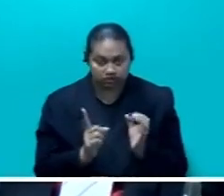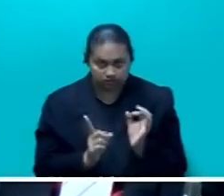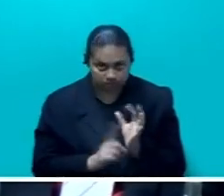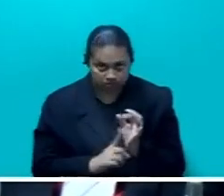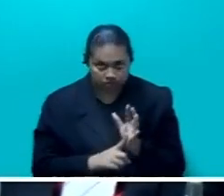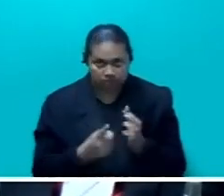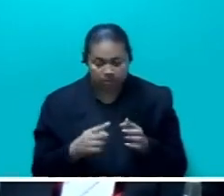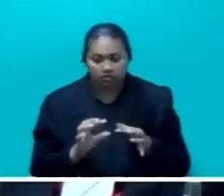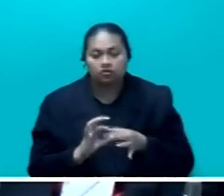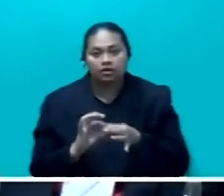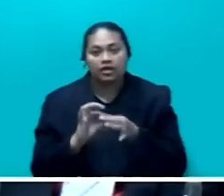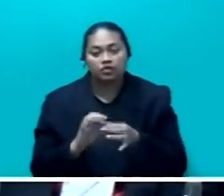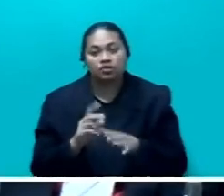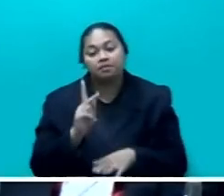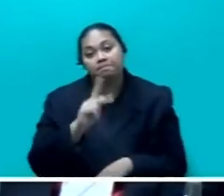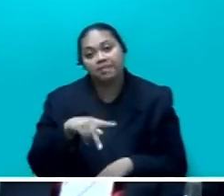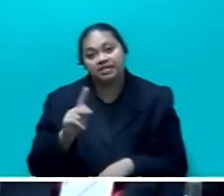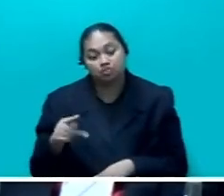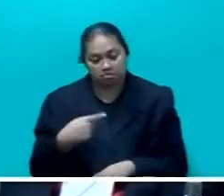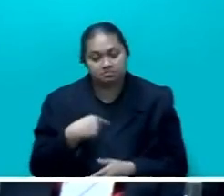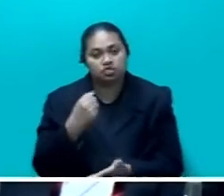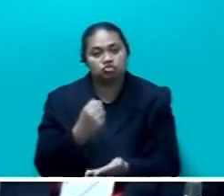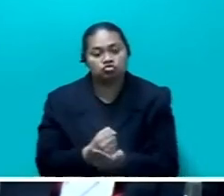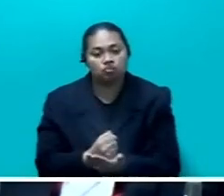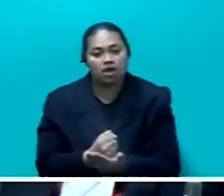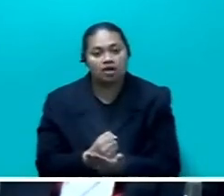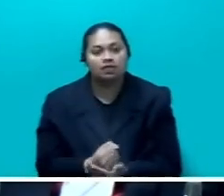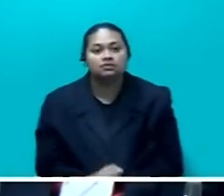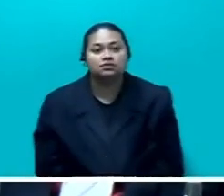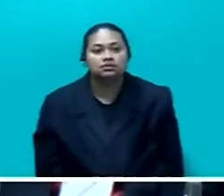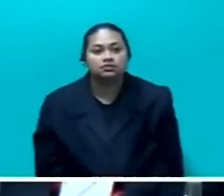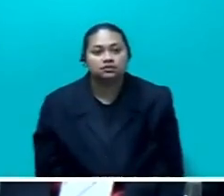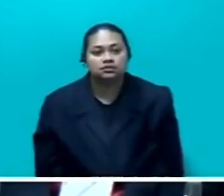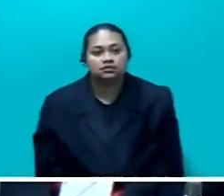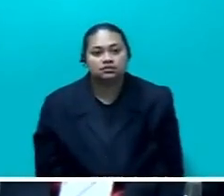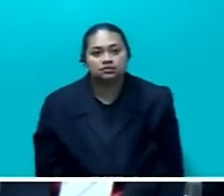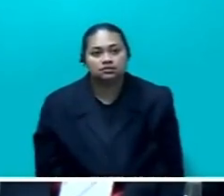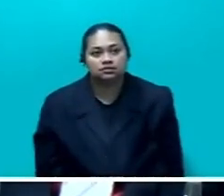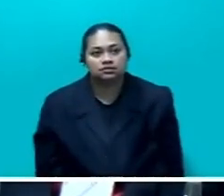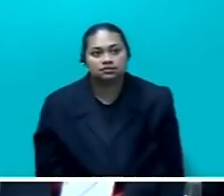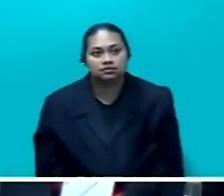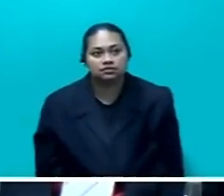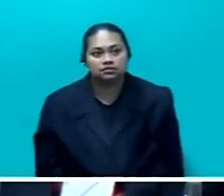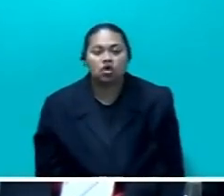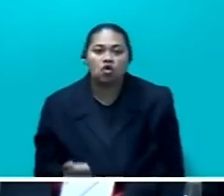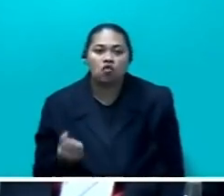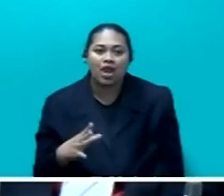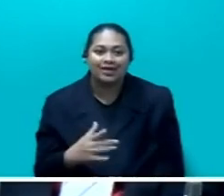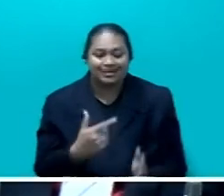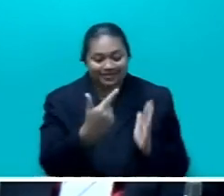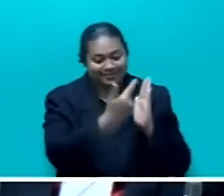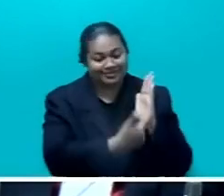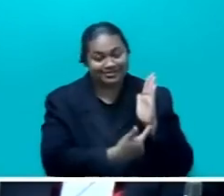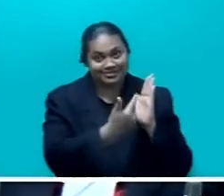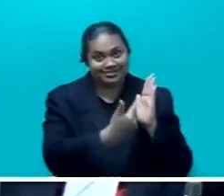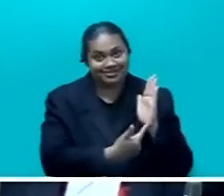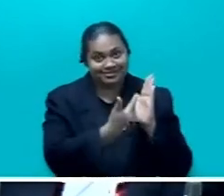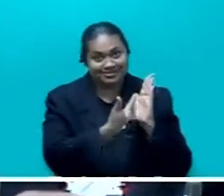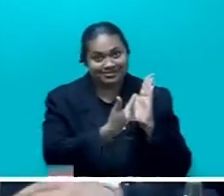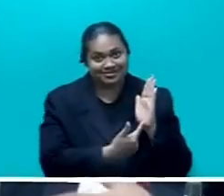and I'm sure this is something that I see it's been listed in one of the agenda items for